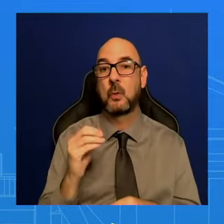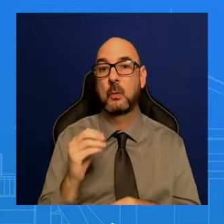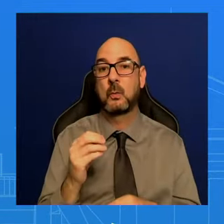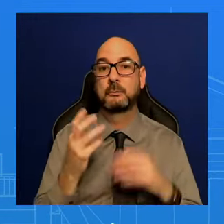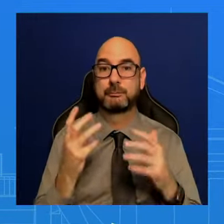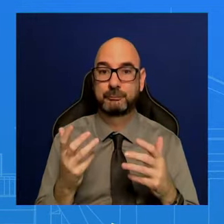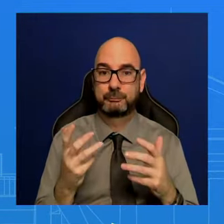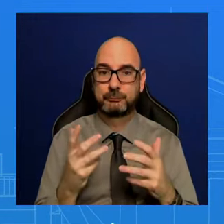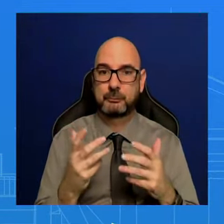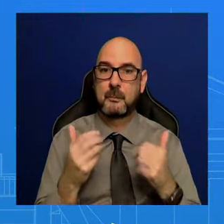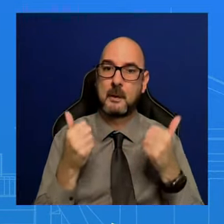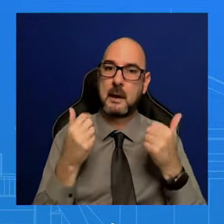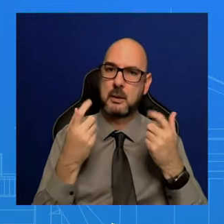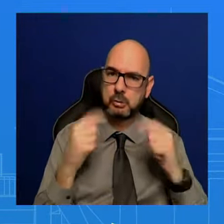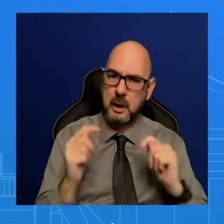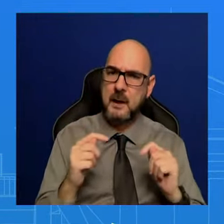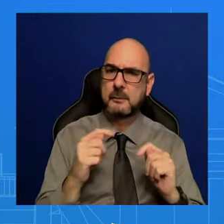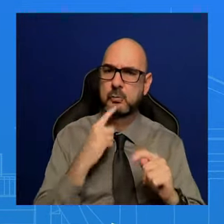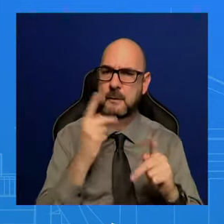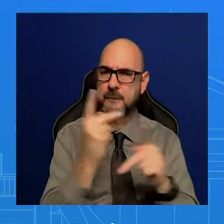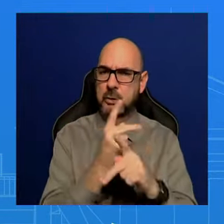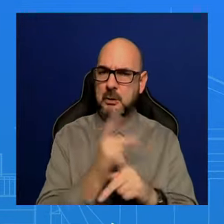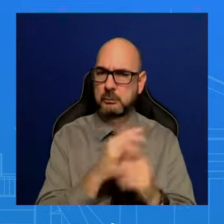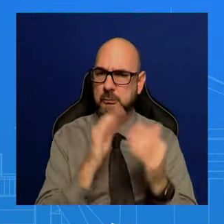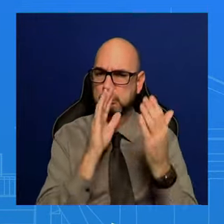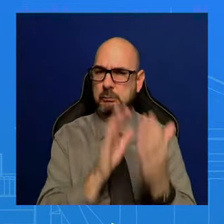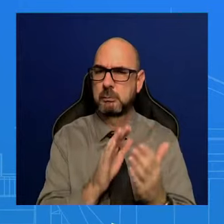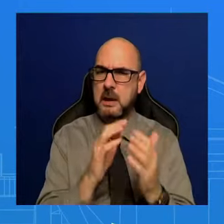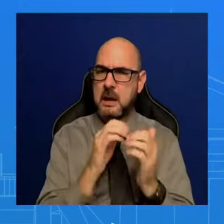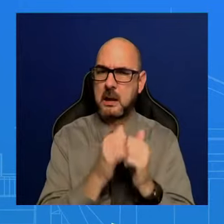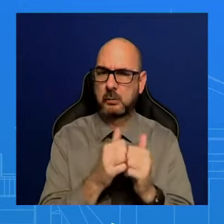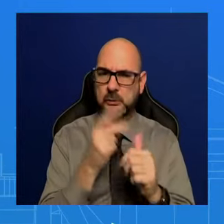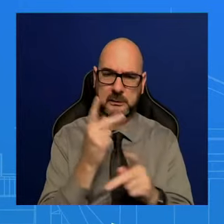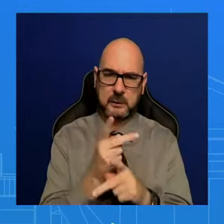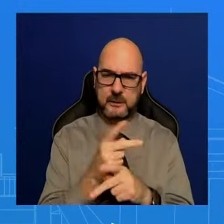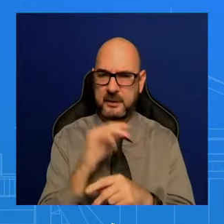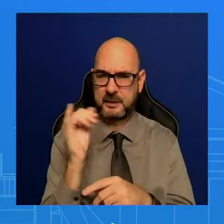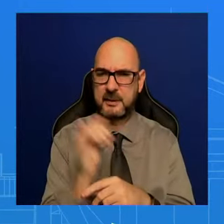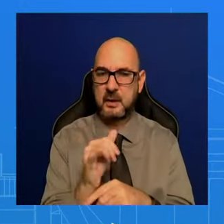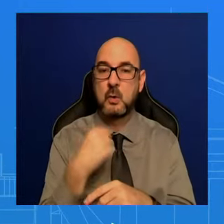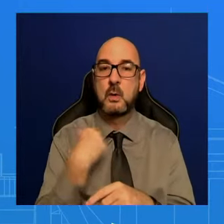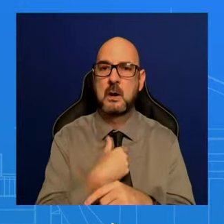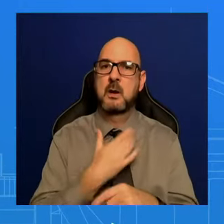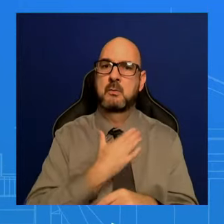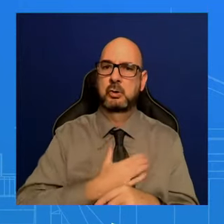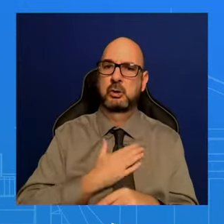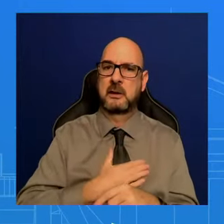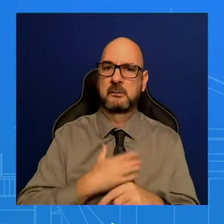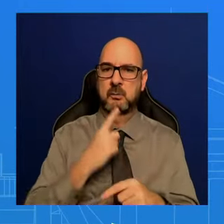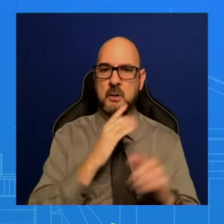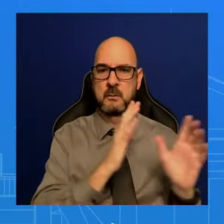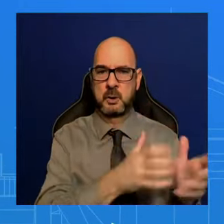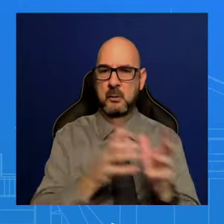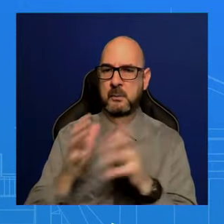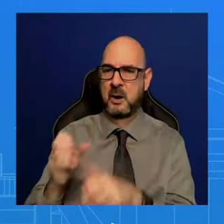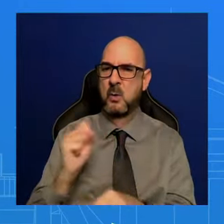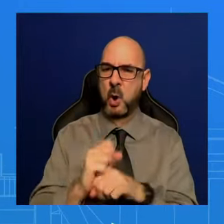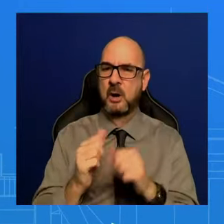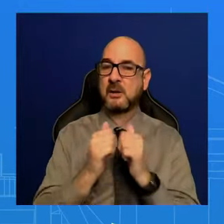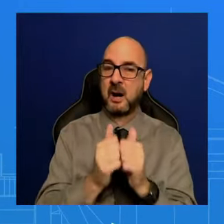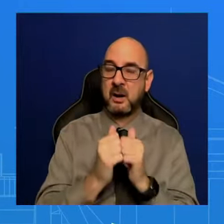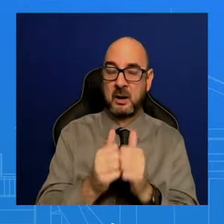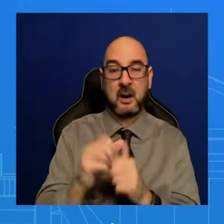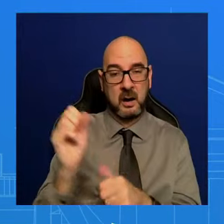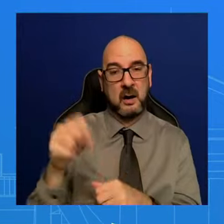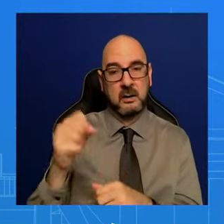that. And we appreciate the bipartisan work. I think that's important that this was done in a bipartisan way. And so we look forward to working with Congress. Obviously,